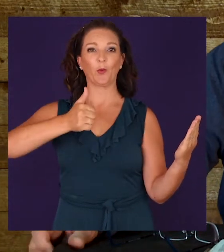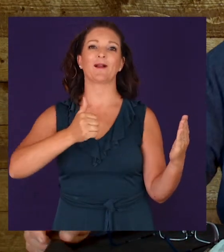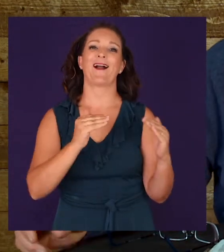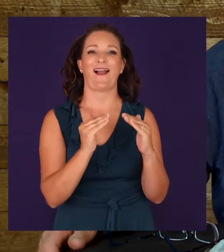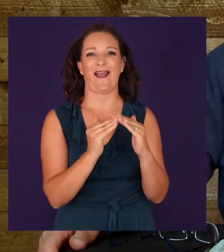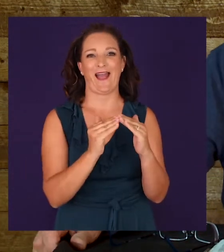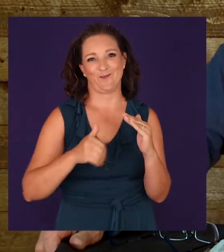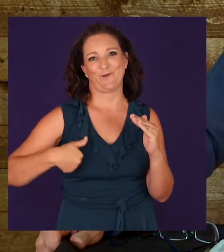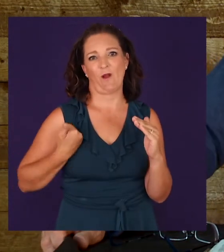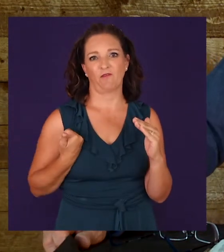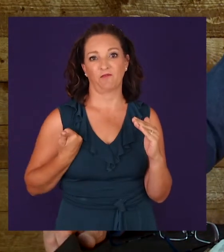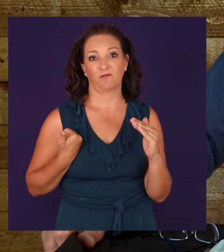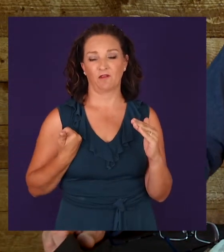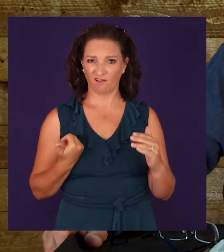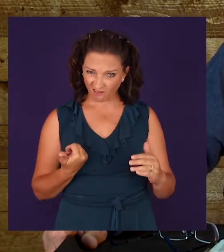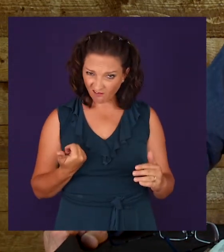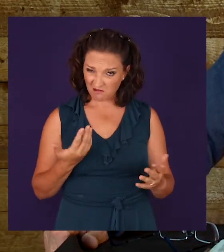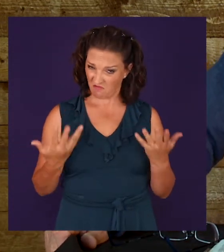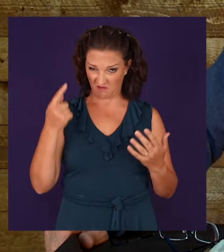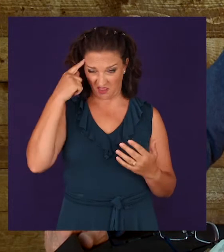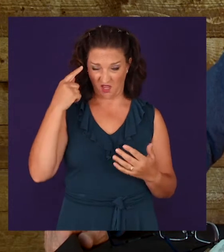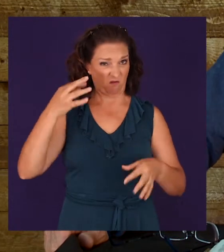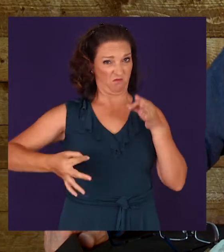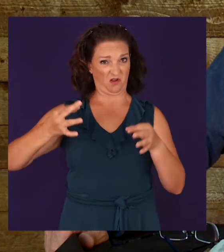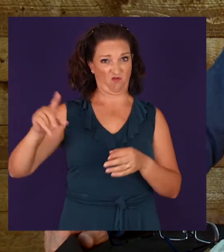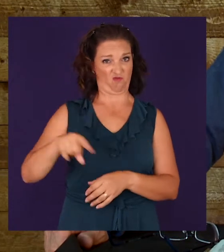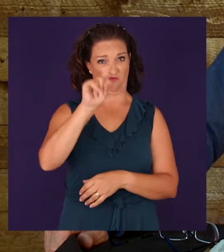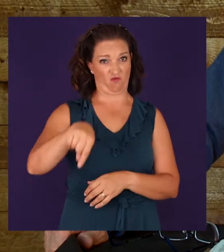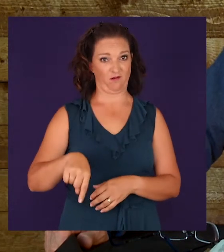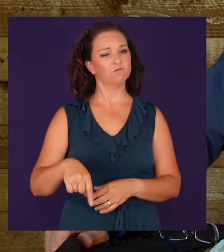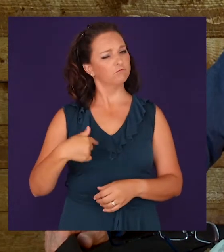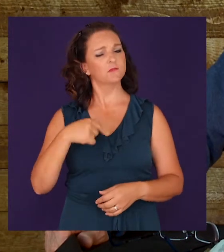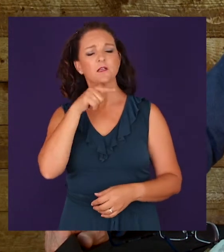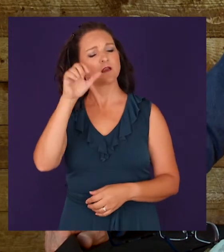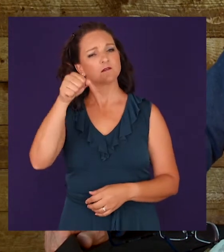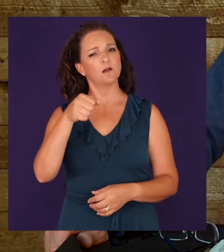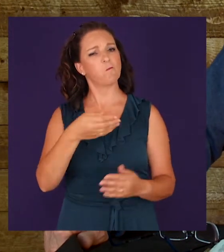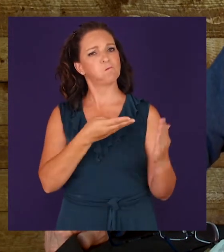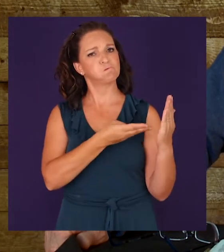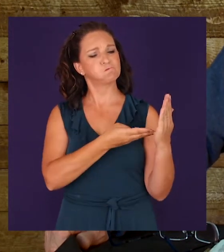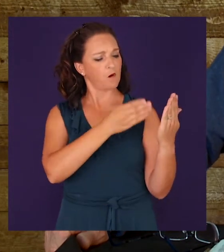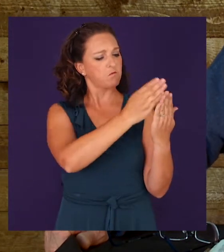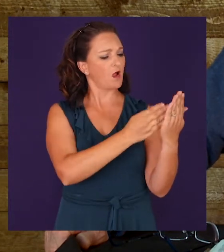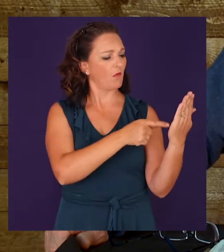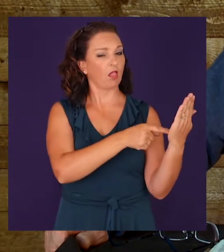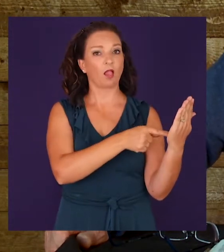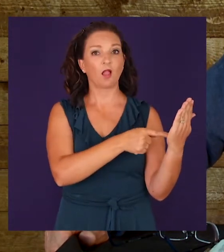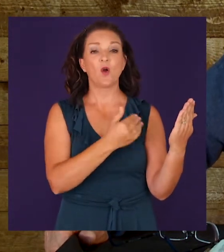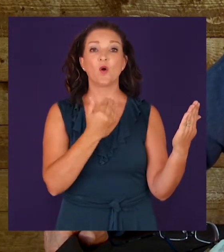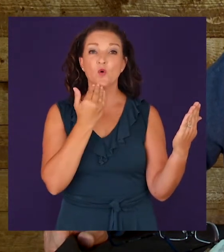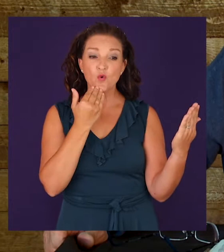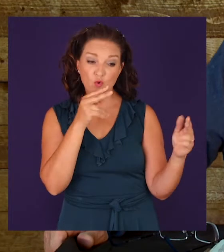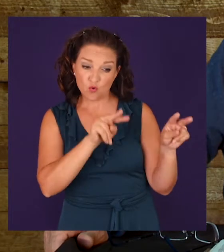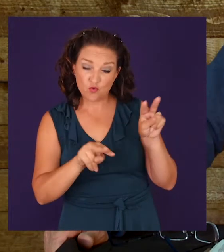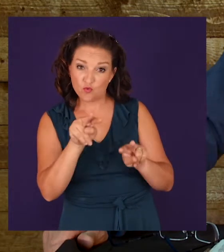And I know sometimes that's not politically correct, but I'm going to say it because that's what she was. She watched over the house. Who am I